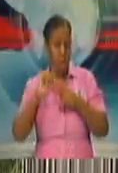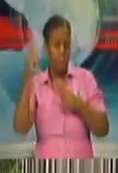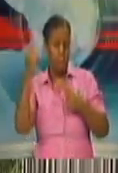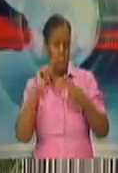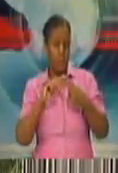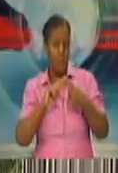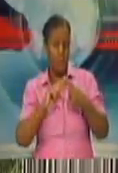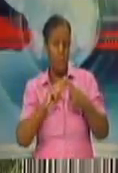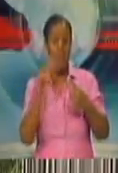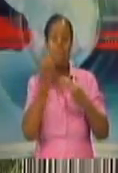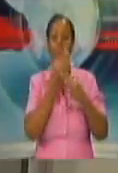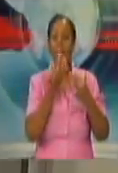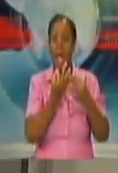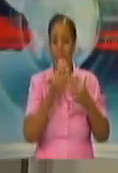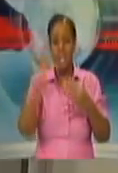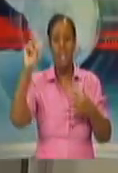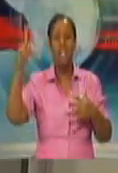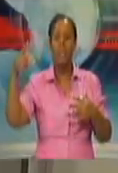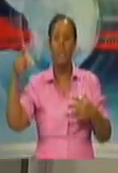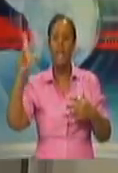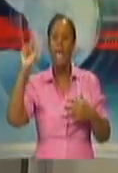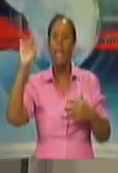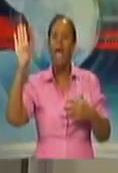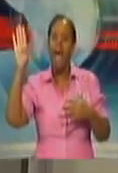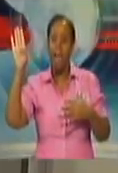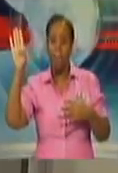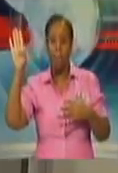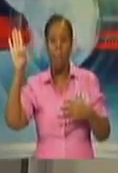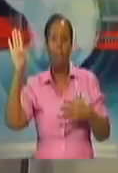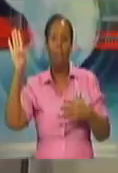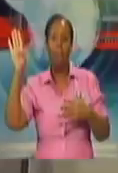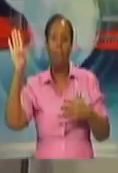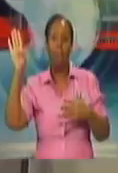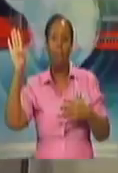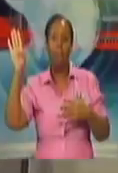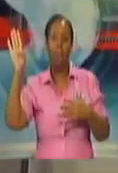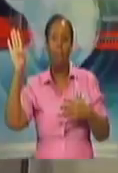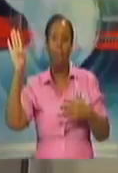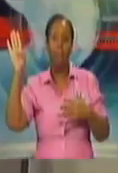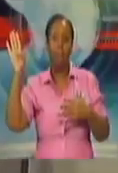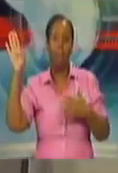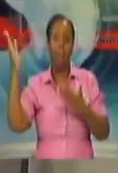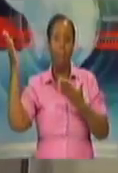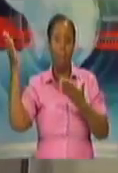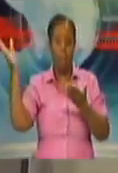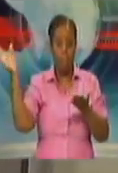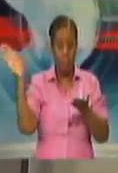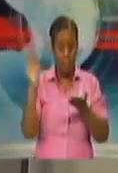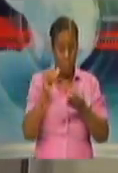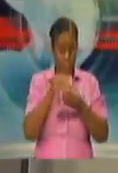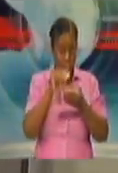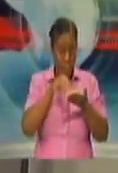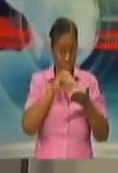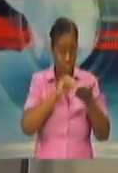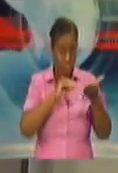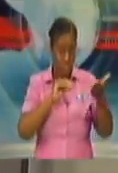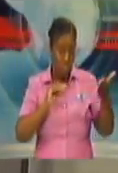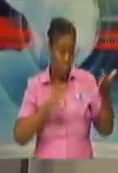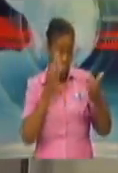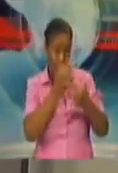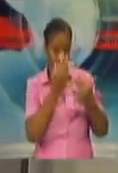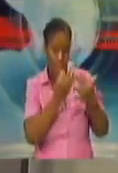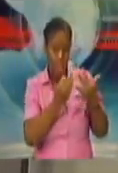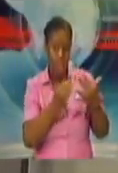The legal department, as of Friday, is compiling the file. I will have no control